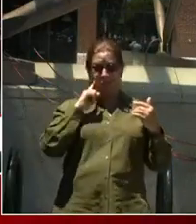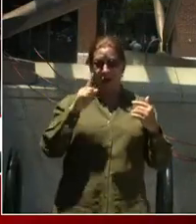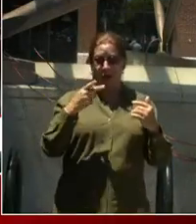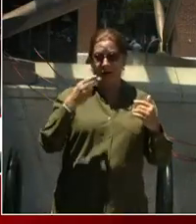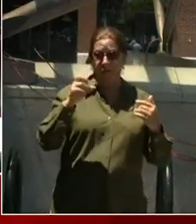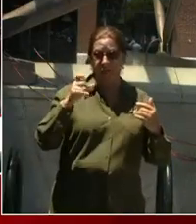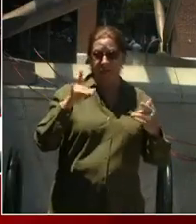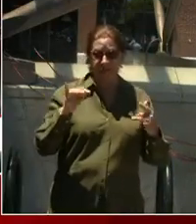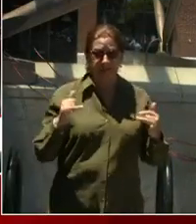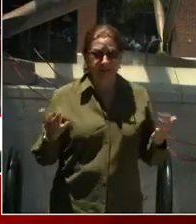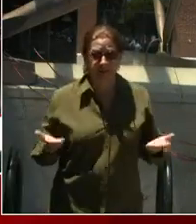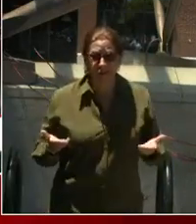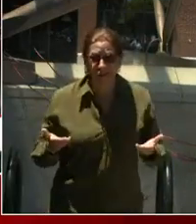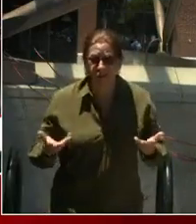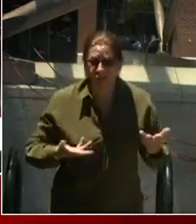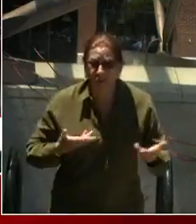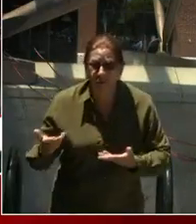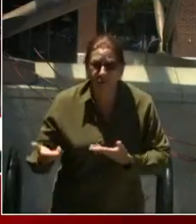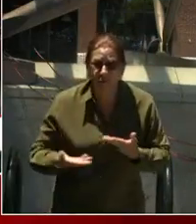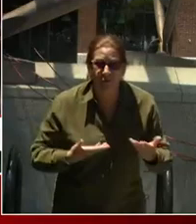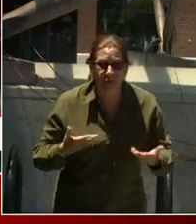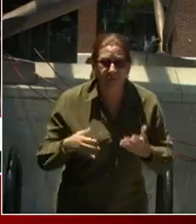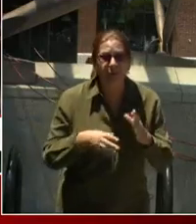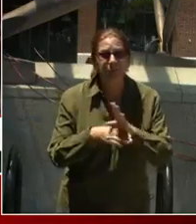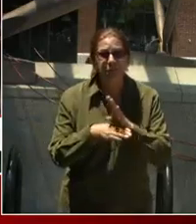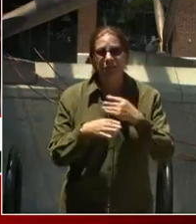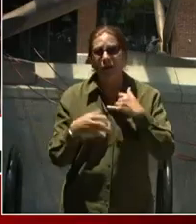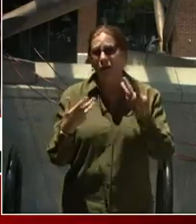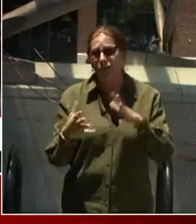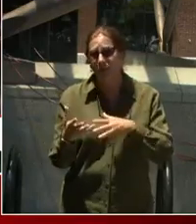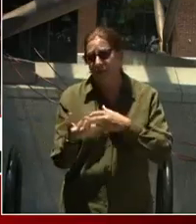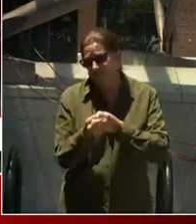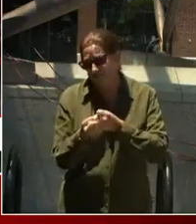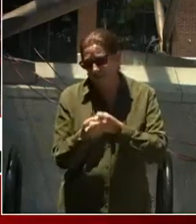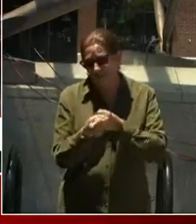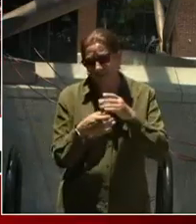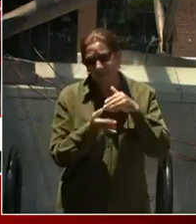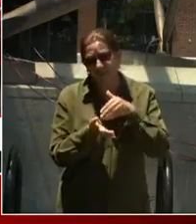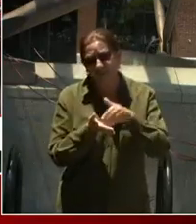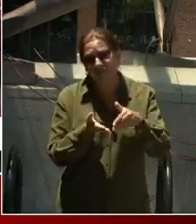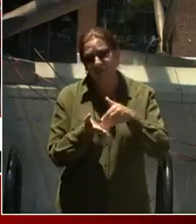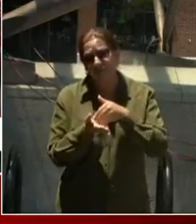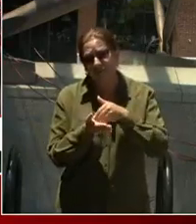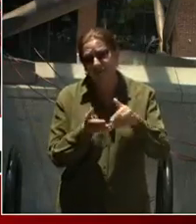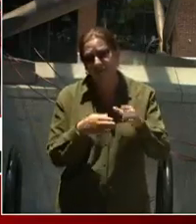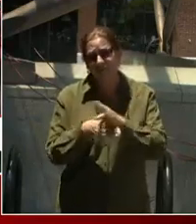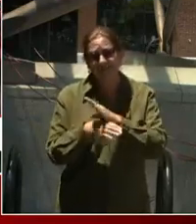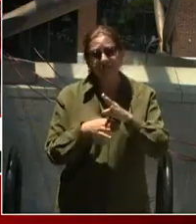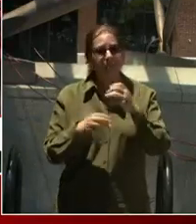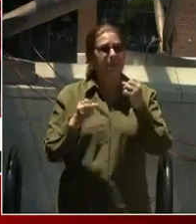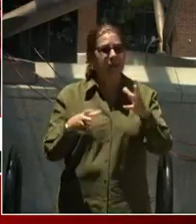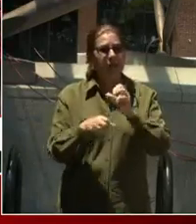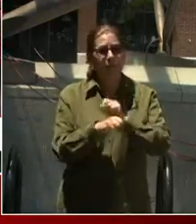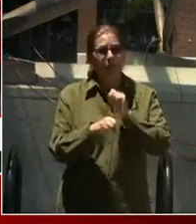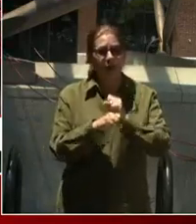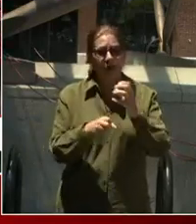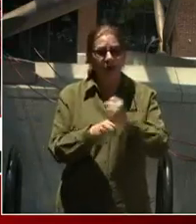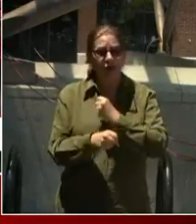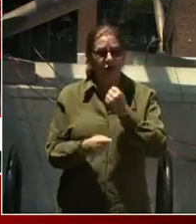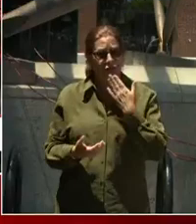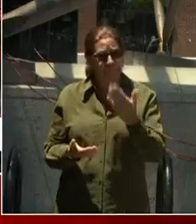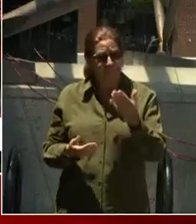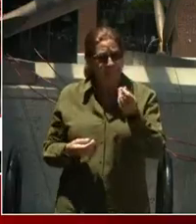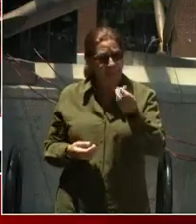supports thousands of jobs. People want to get back to work earning good pay. And you can earn a